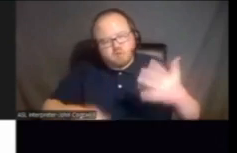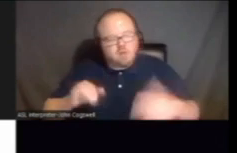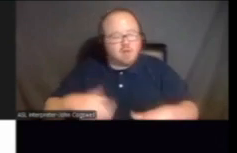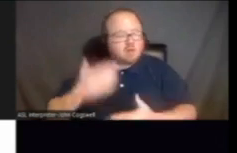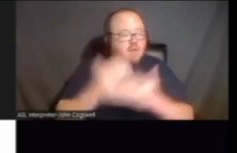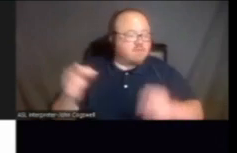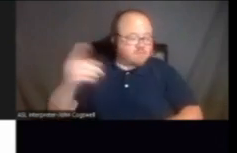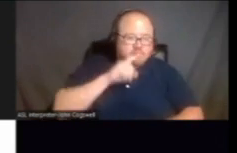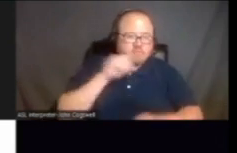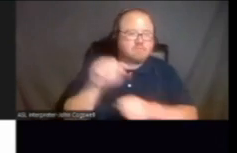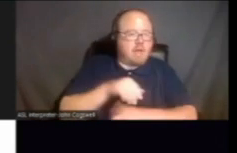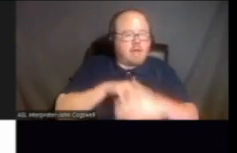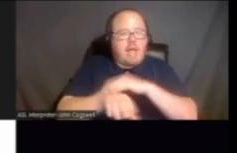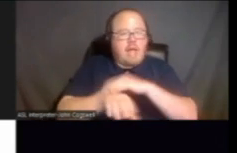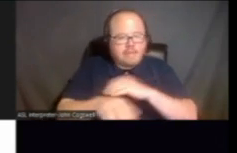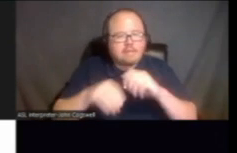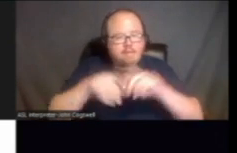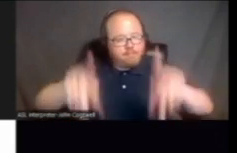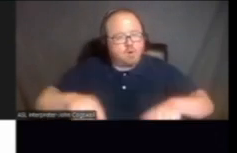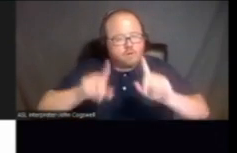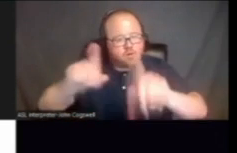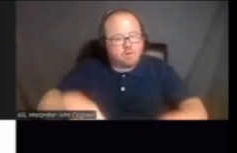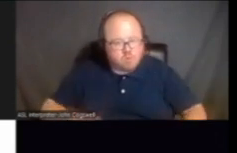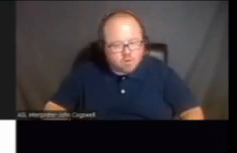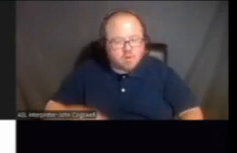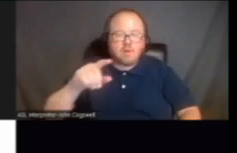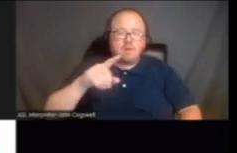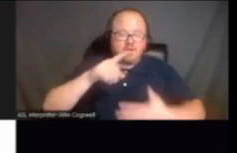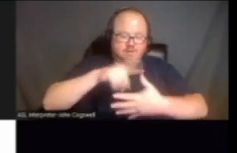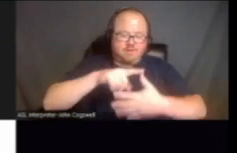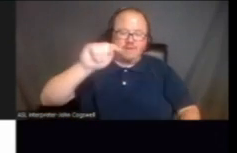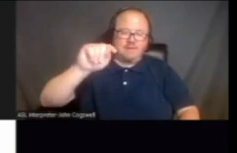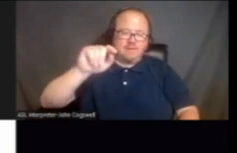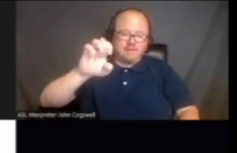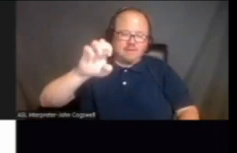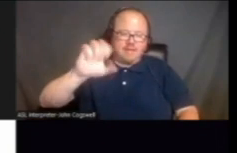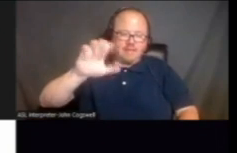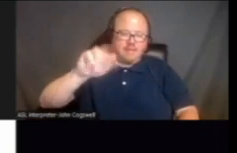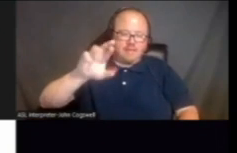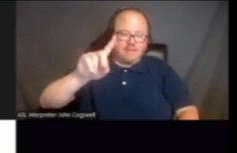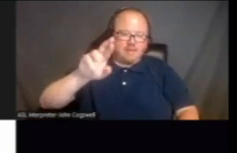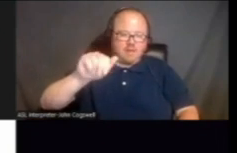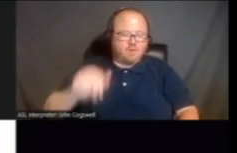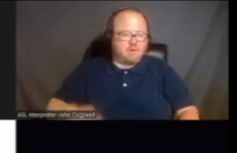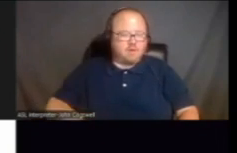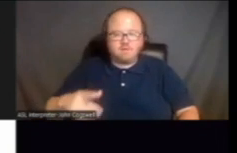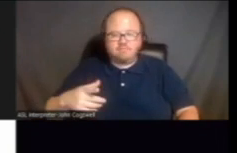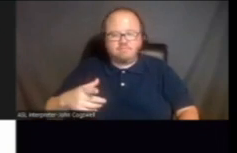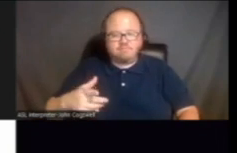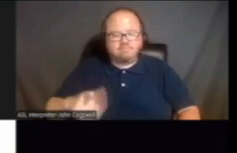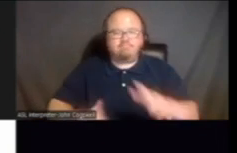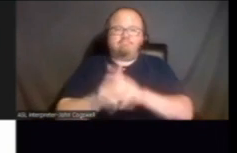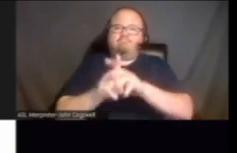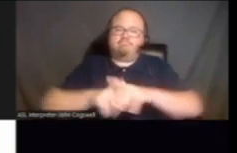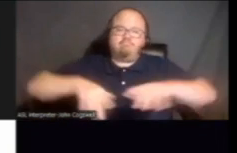of them we're able to access in person, and Atascadero, that was something that has not yet flourished, it hasn't come to be.